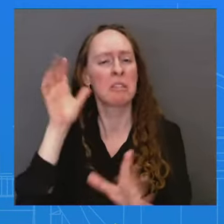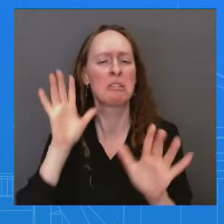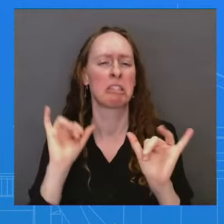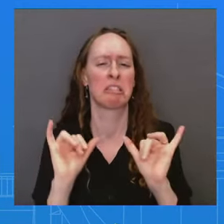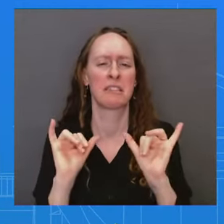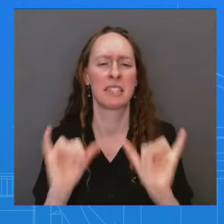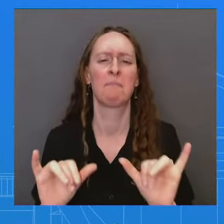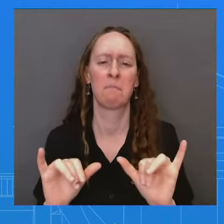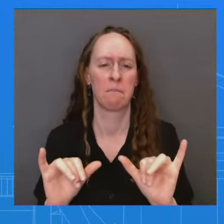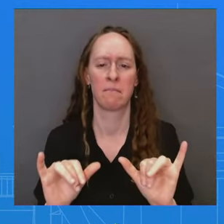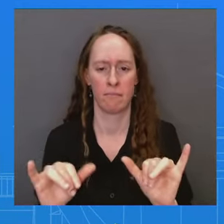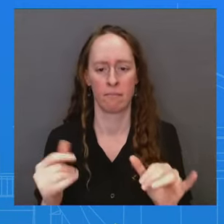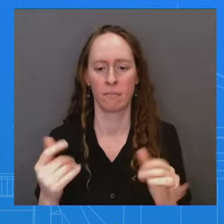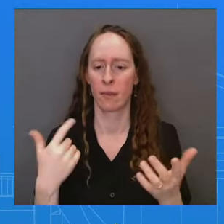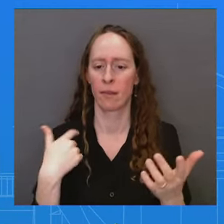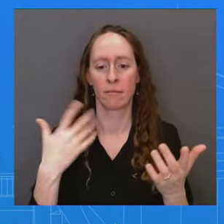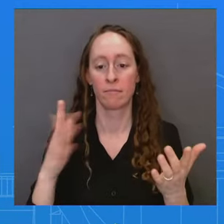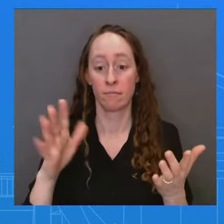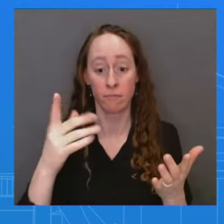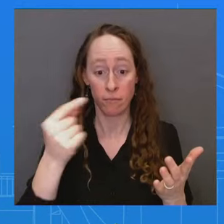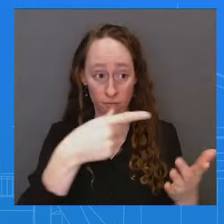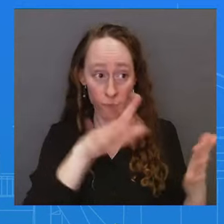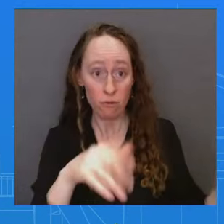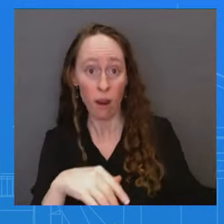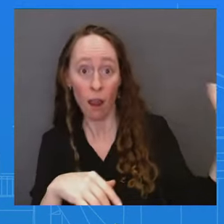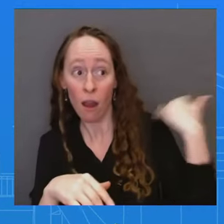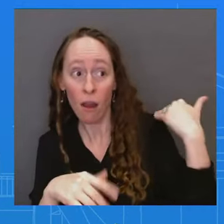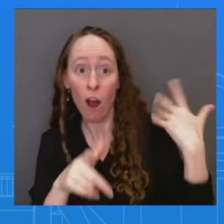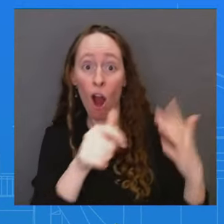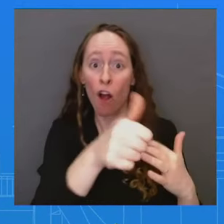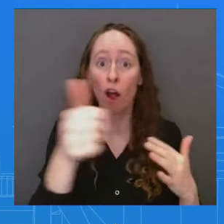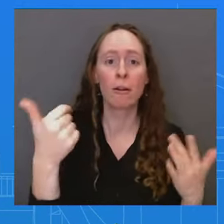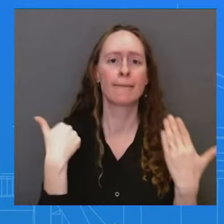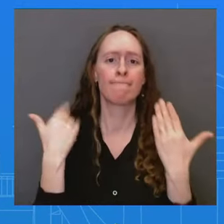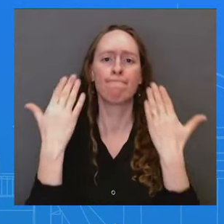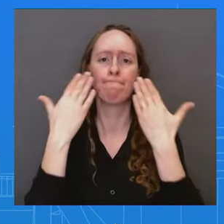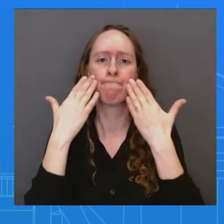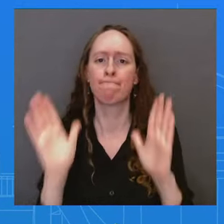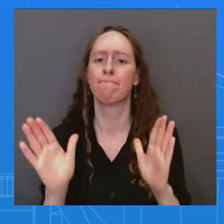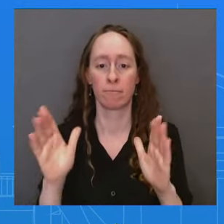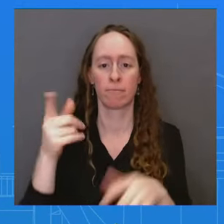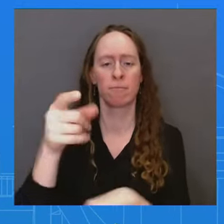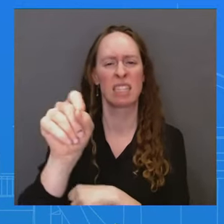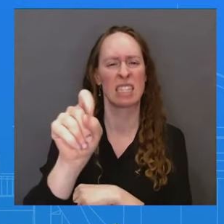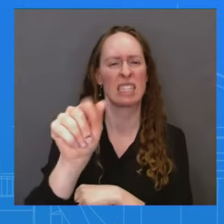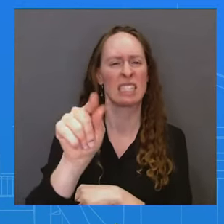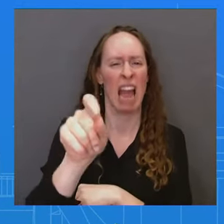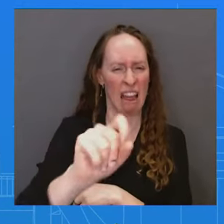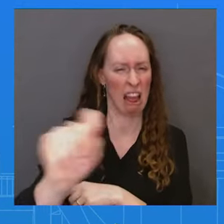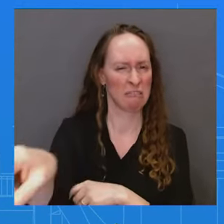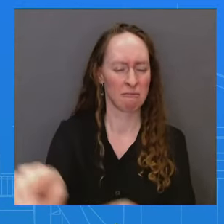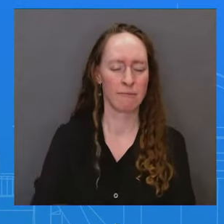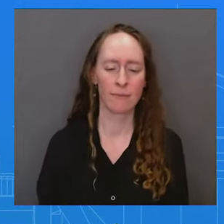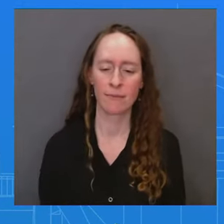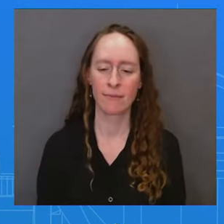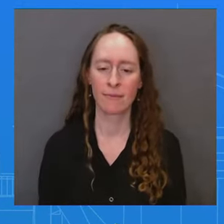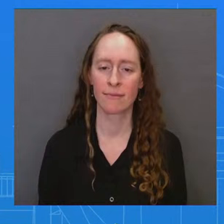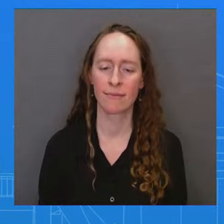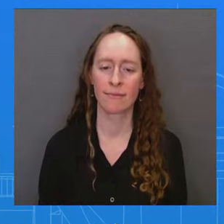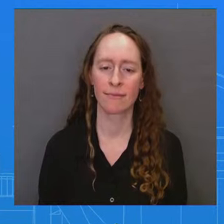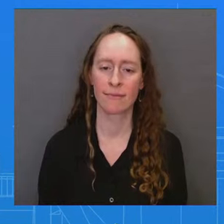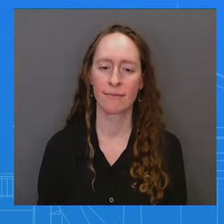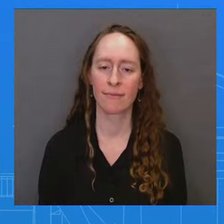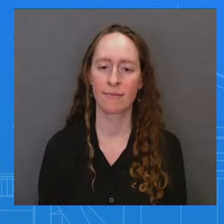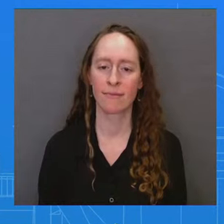for or requested anything like that. And the State Department is really a better place to go for that. Thank you so much. So political reports that